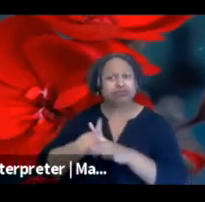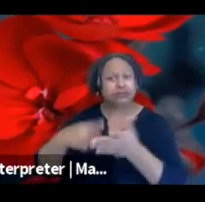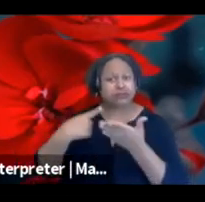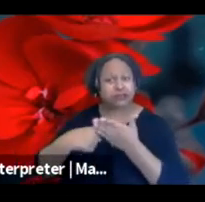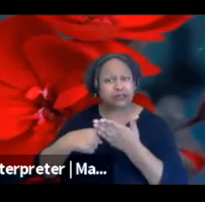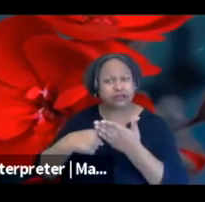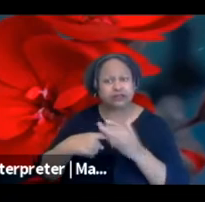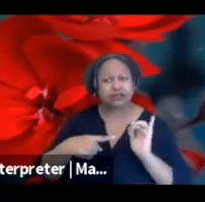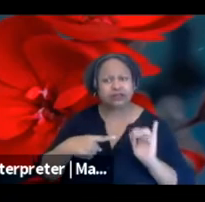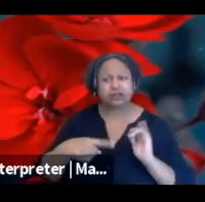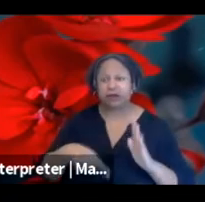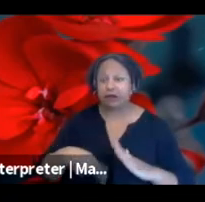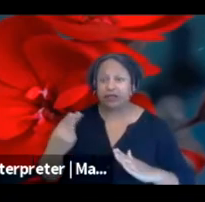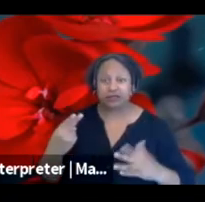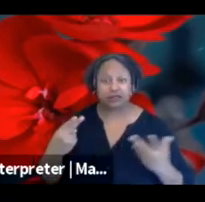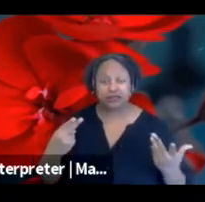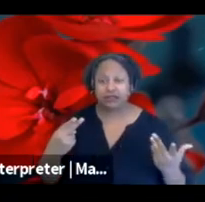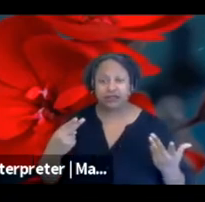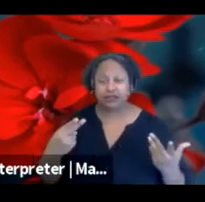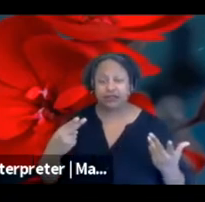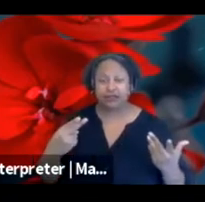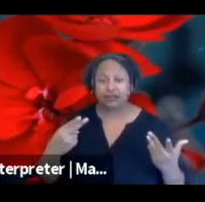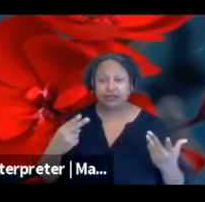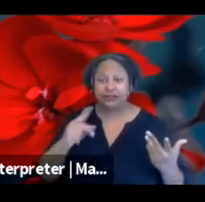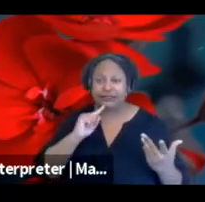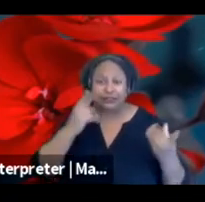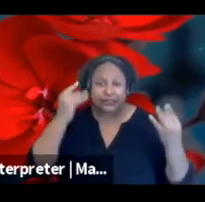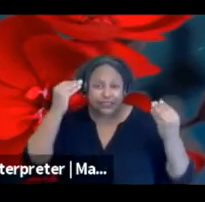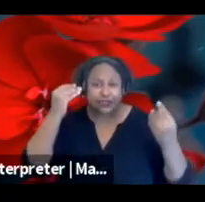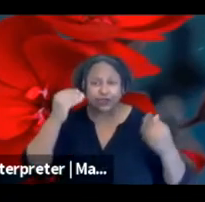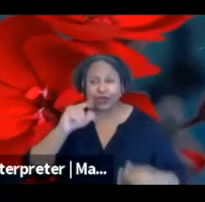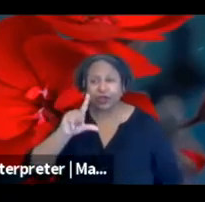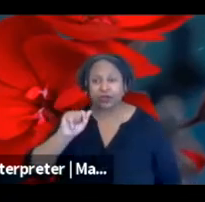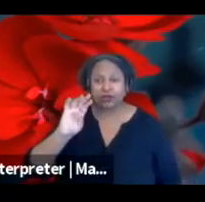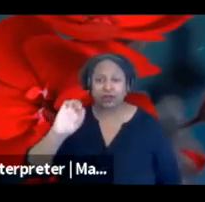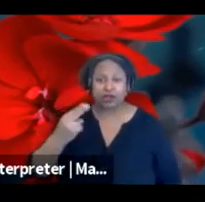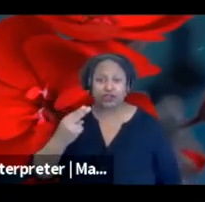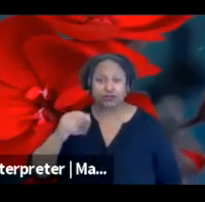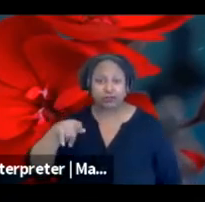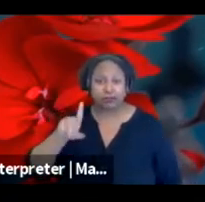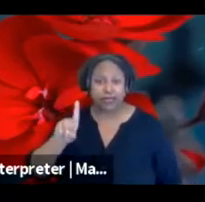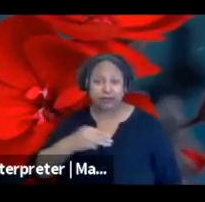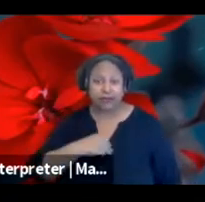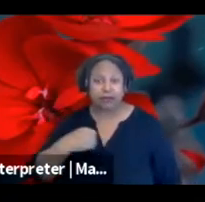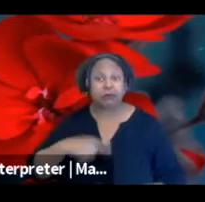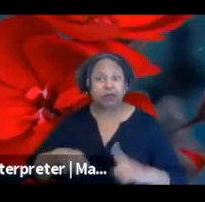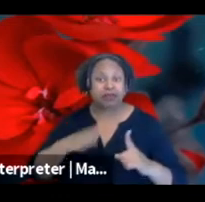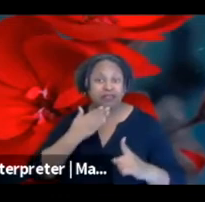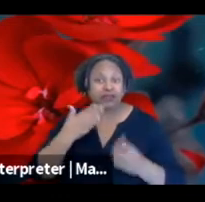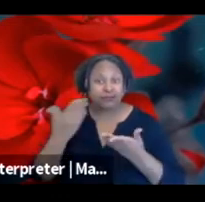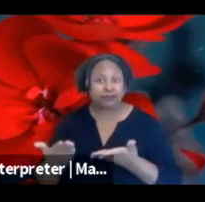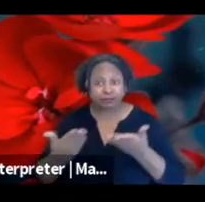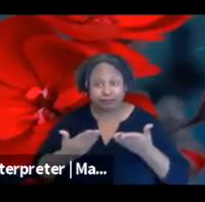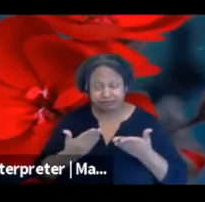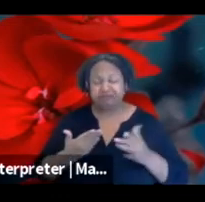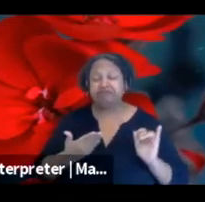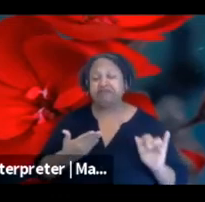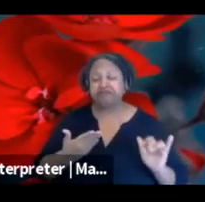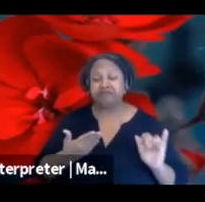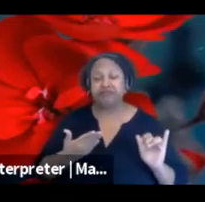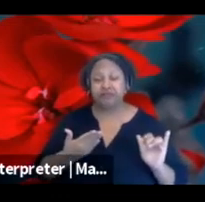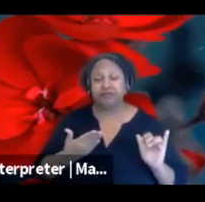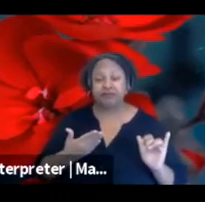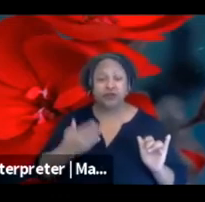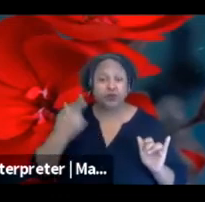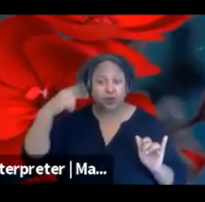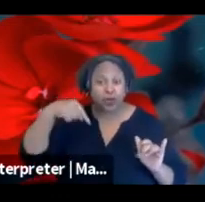To be honest, there hasn't been a serious consideration of this membership idea. But I love that you're bringing that up. Thank you so much. This is what this session